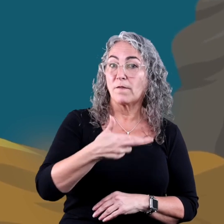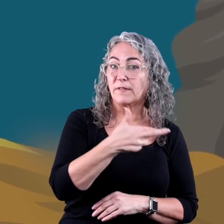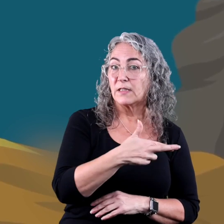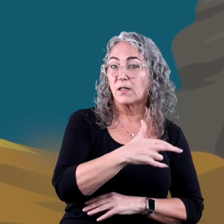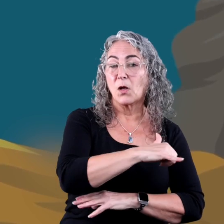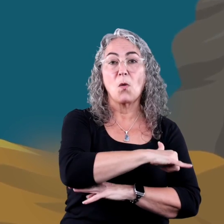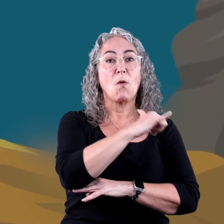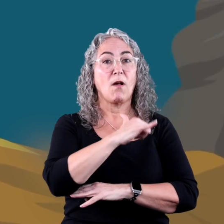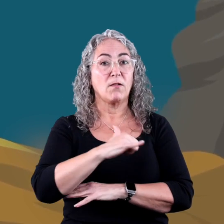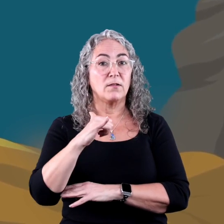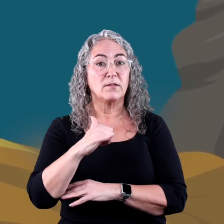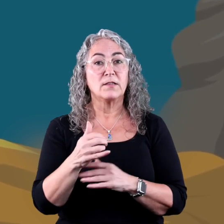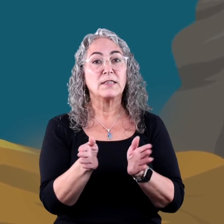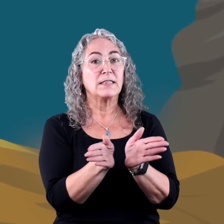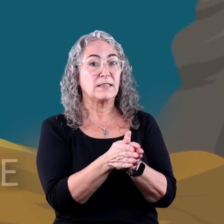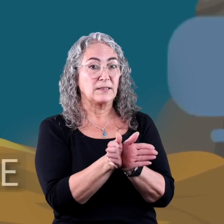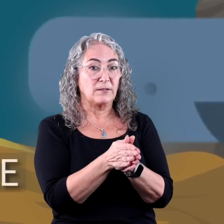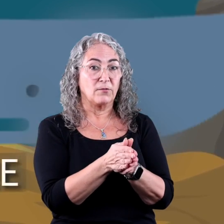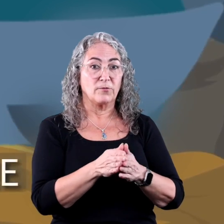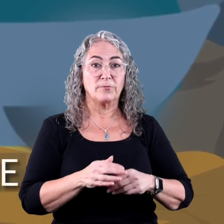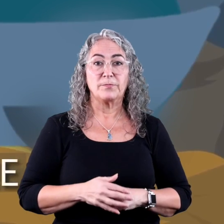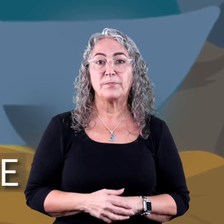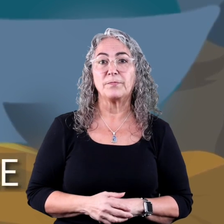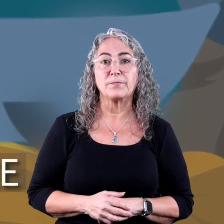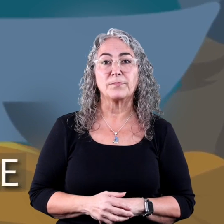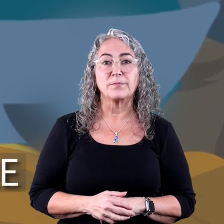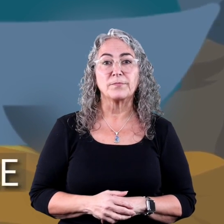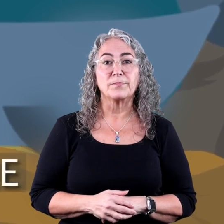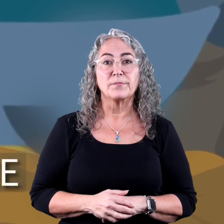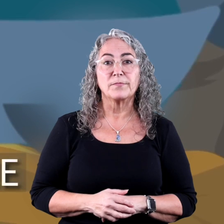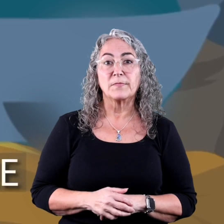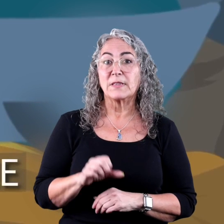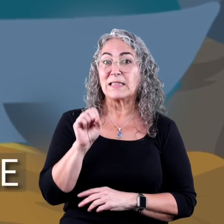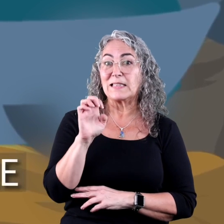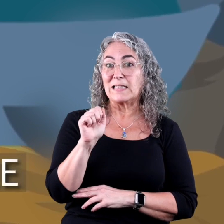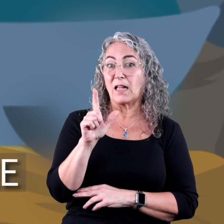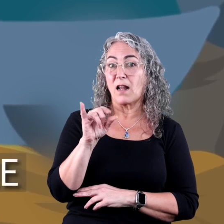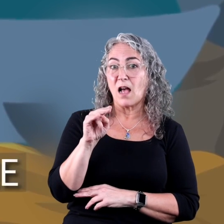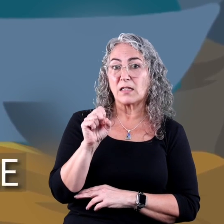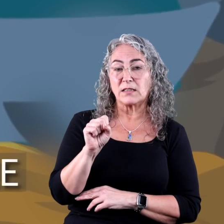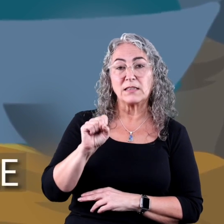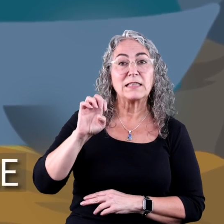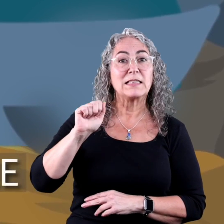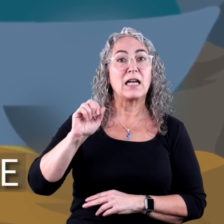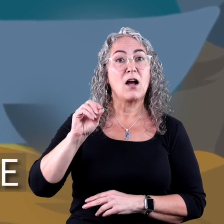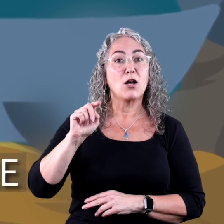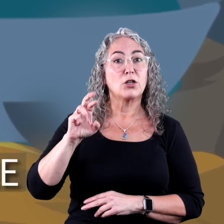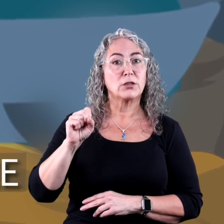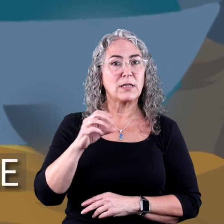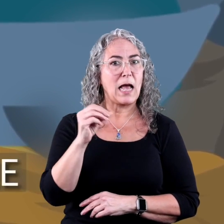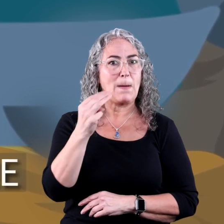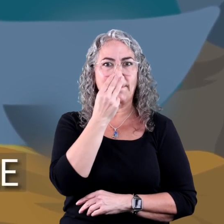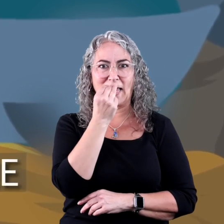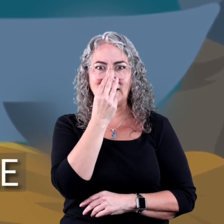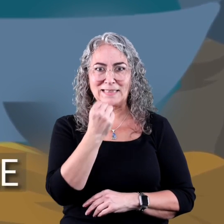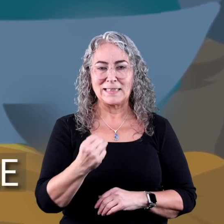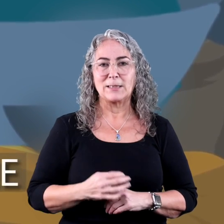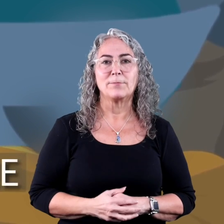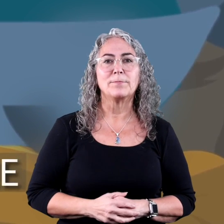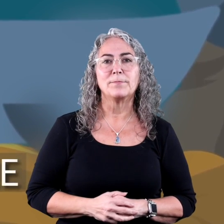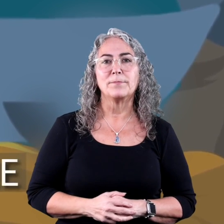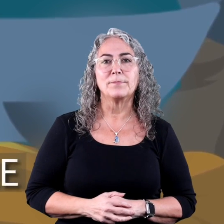including dolphins, whales, seals, sea lions, sea otters,